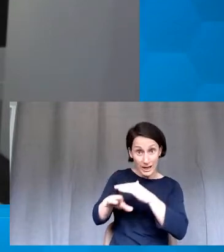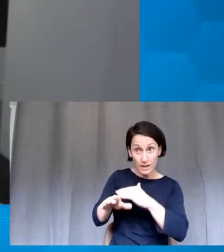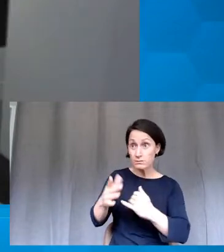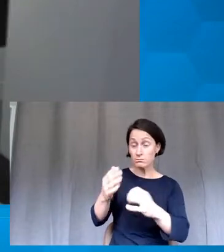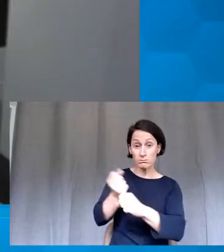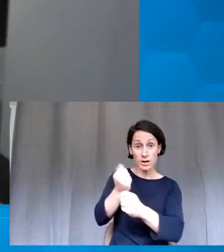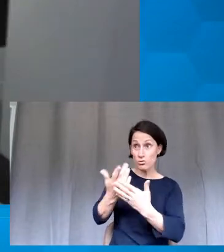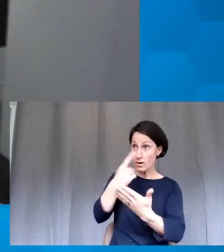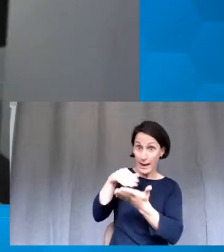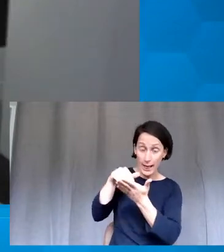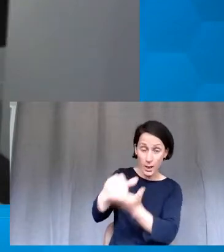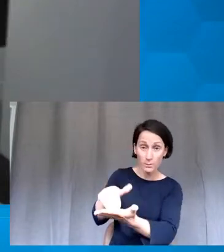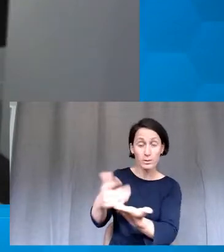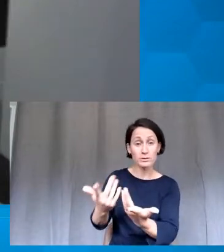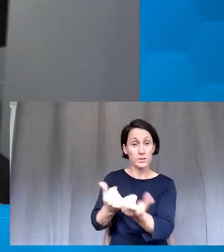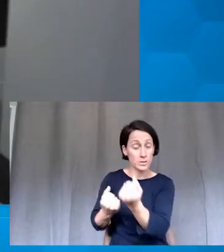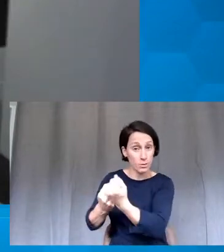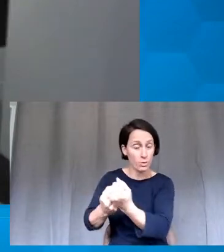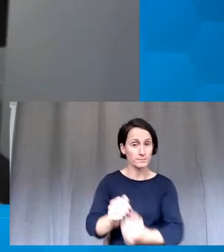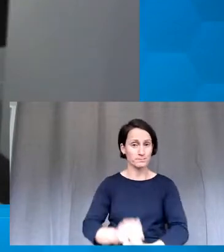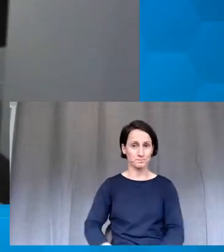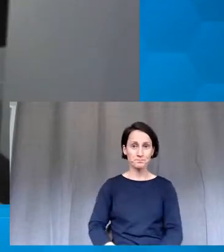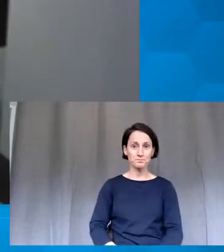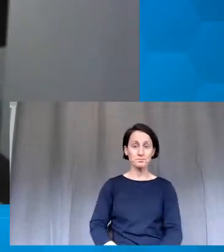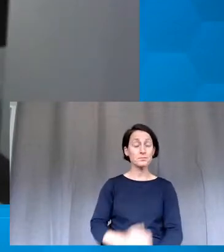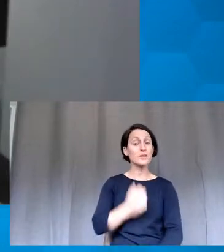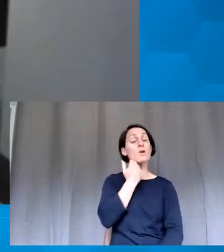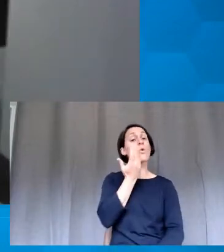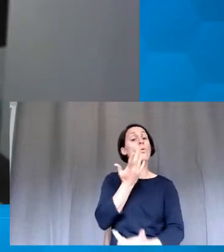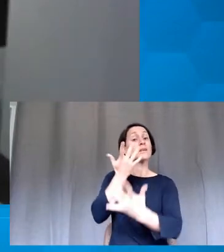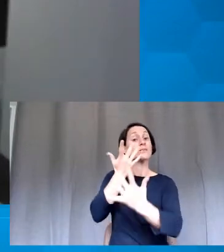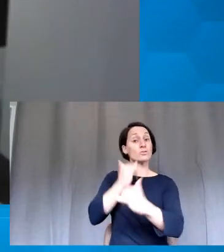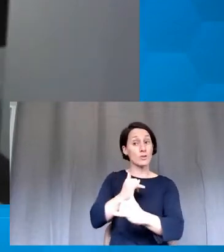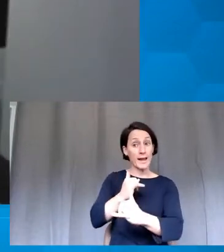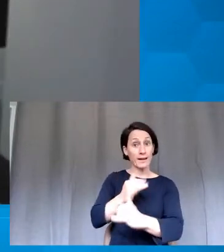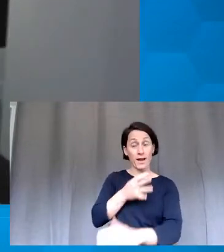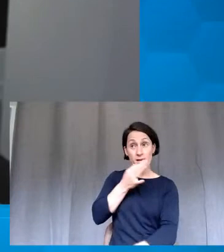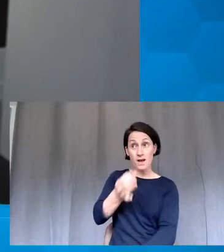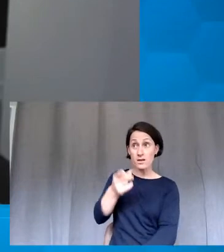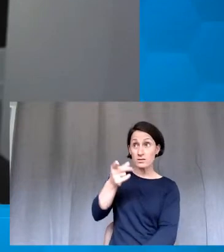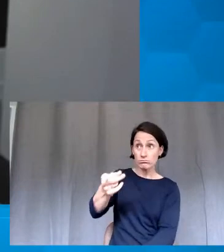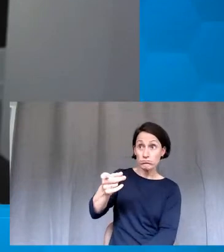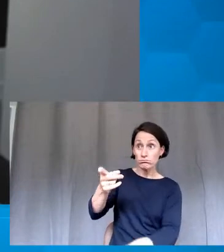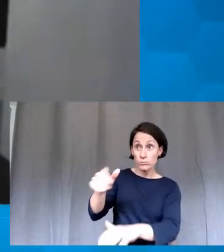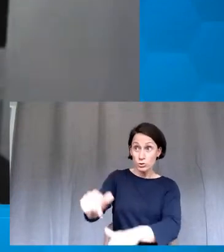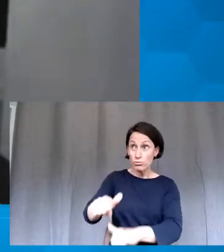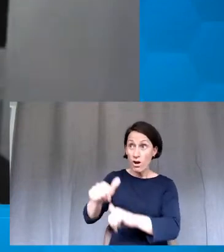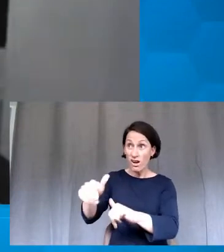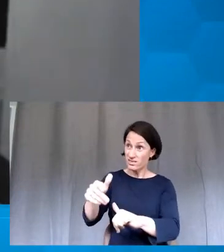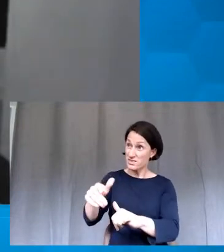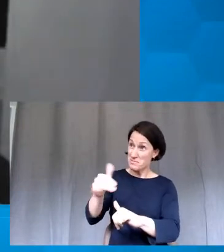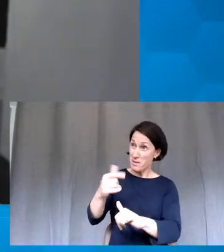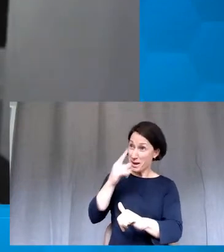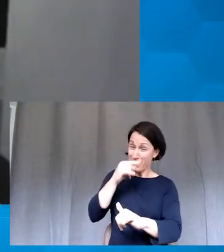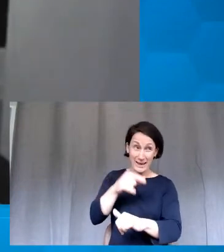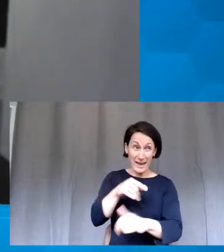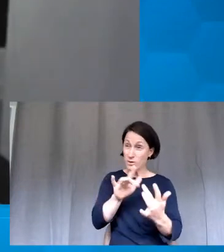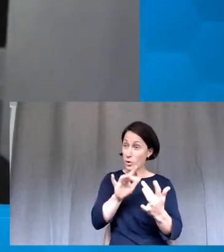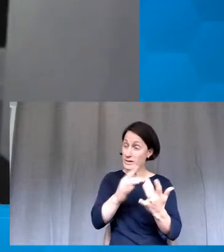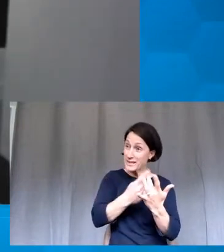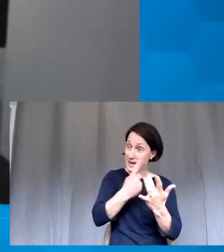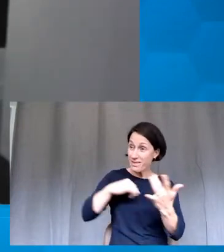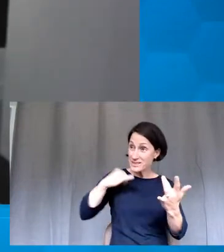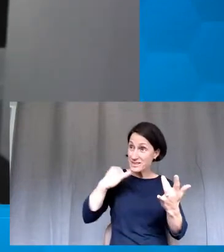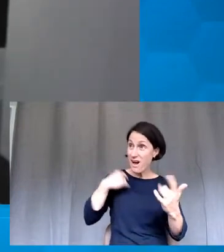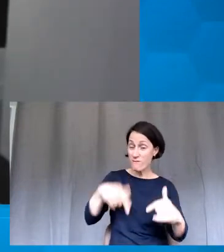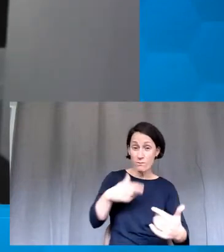I always check with them first if I can loop in their tutor, if it's something I feel their tutor might be able to help support them